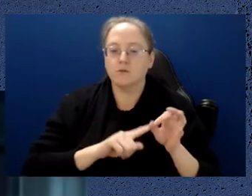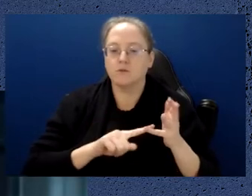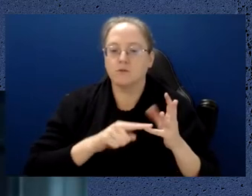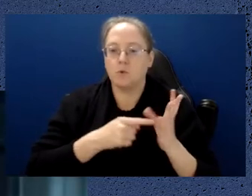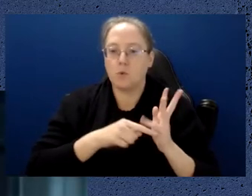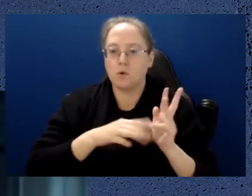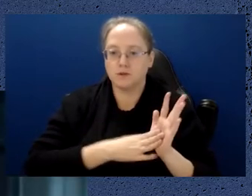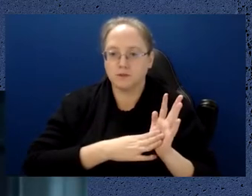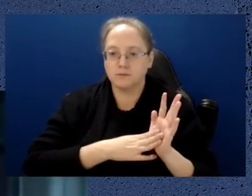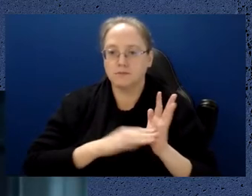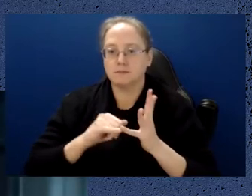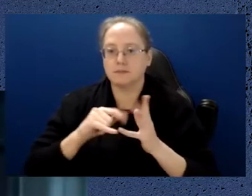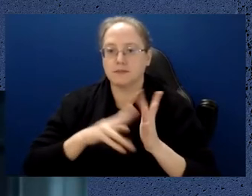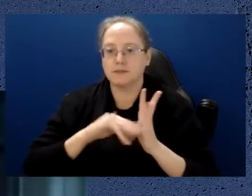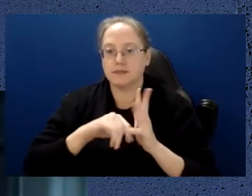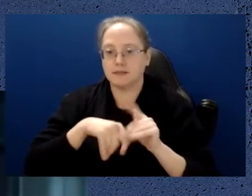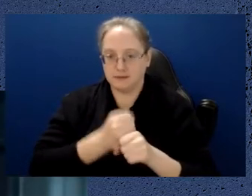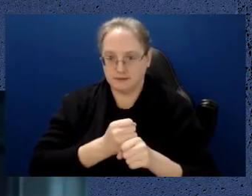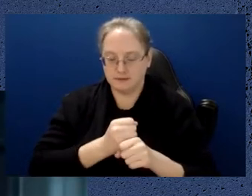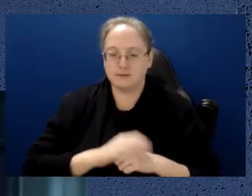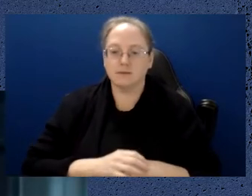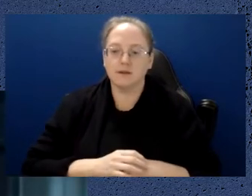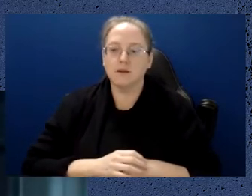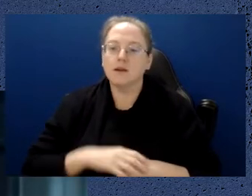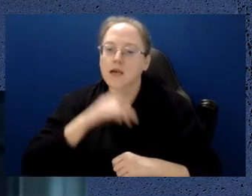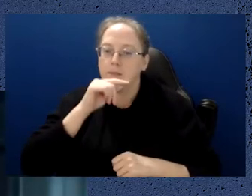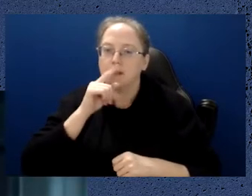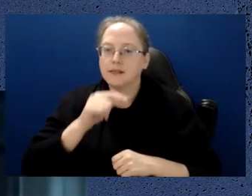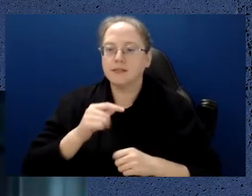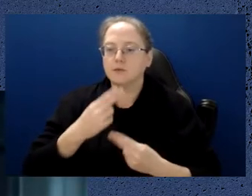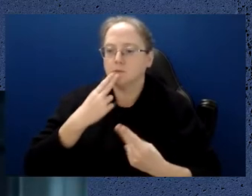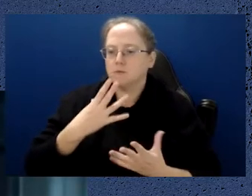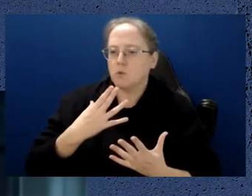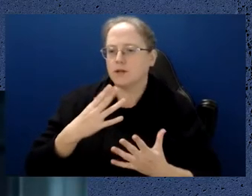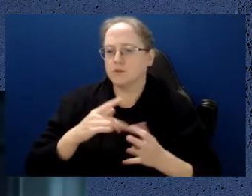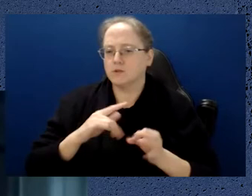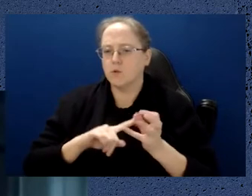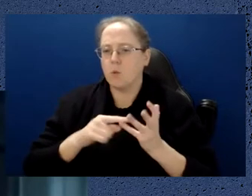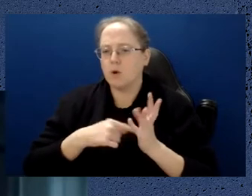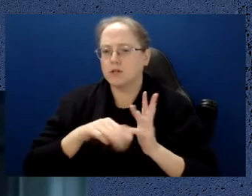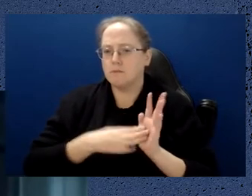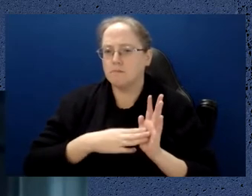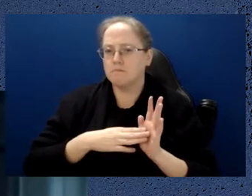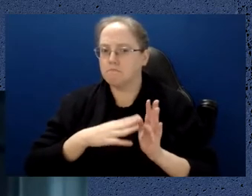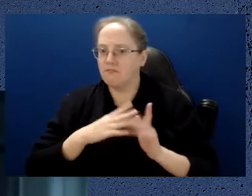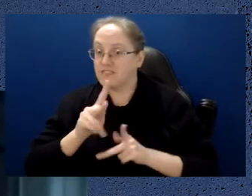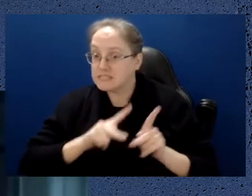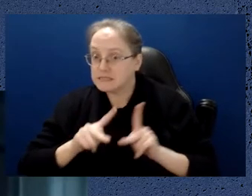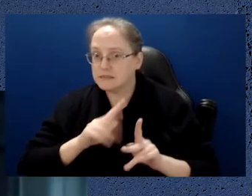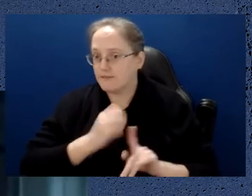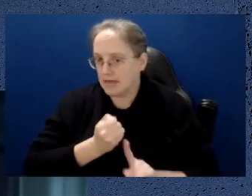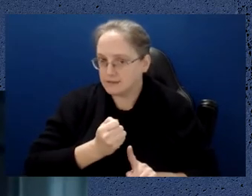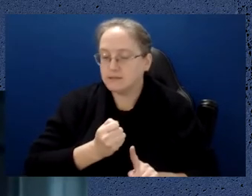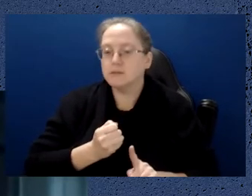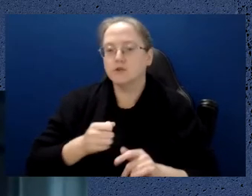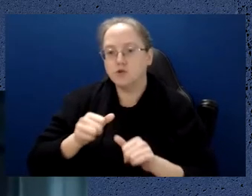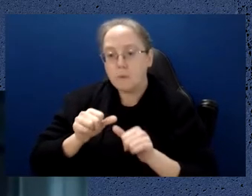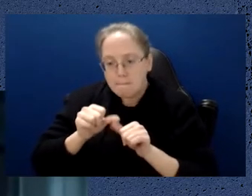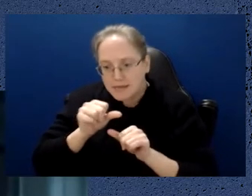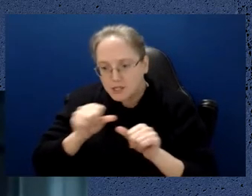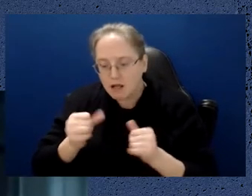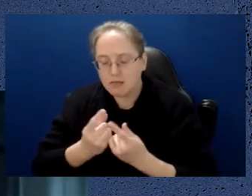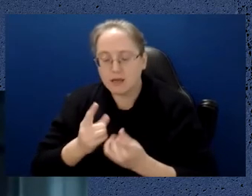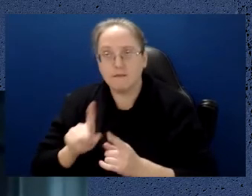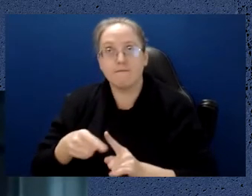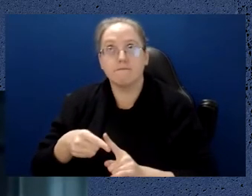This is the ability to exploit quantum effects to do very precise measurements. So I'll give you two examples.